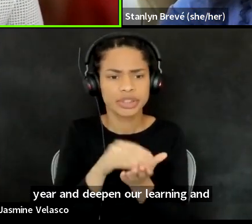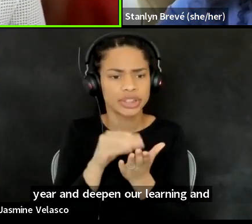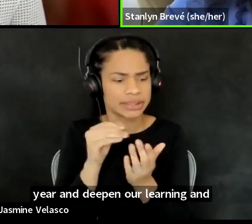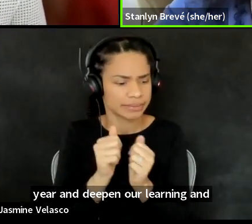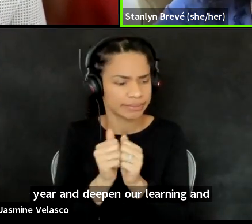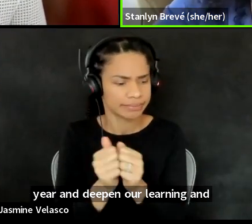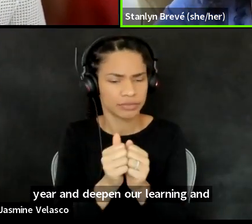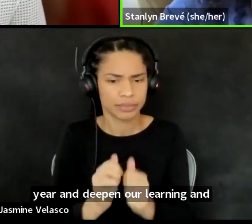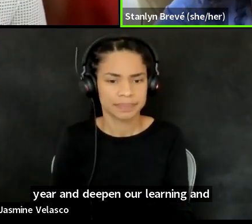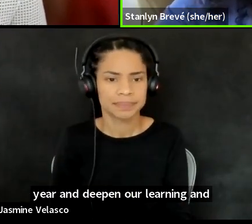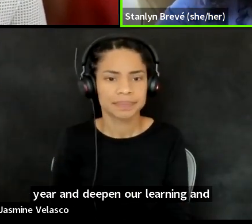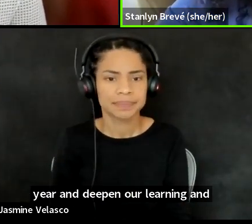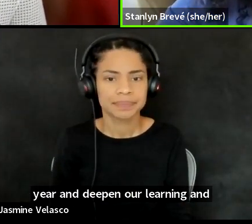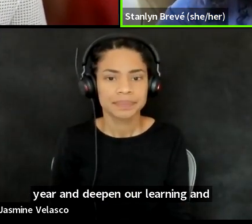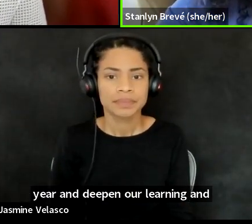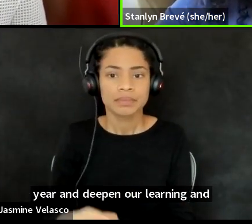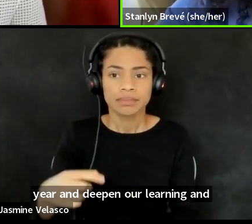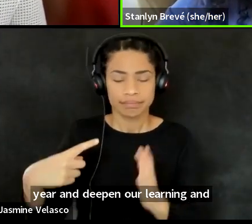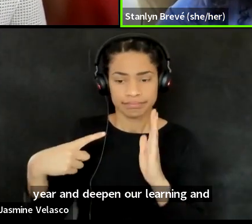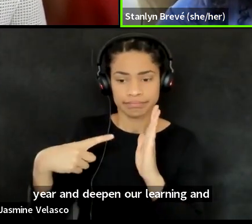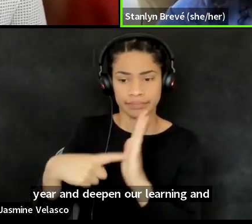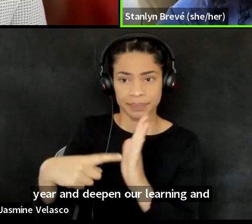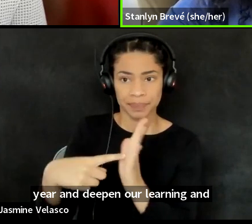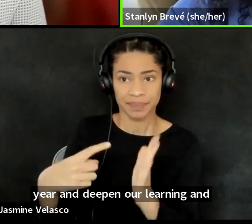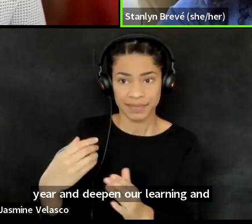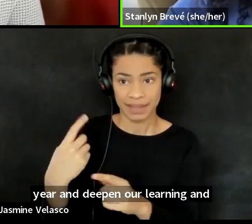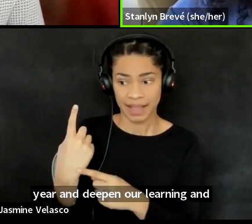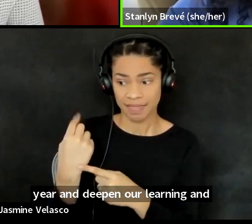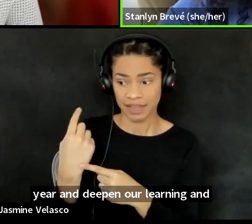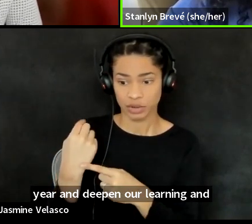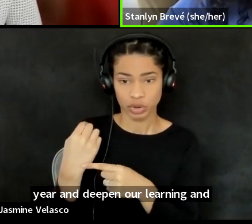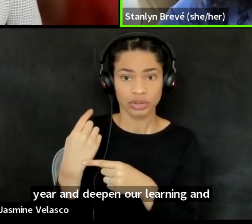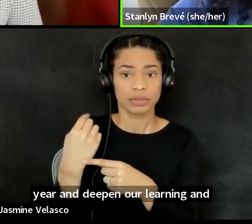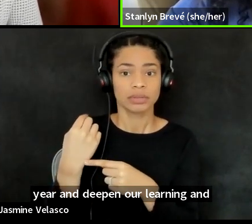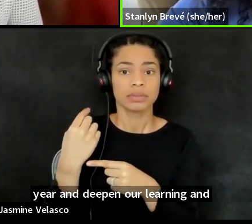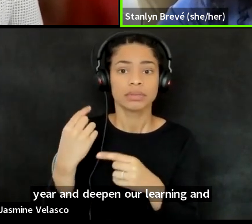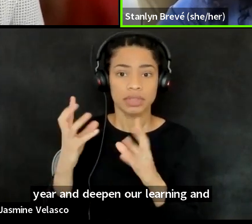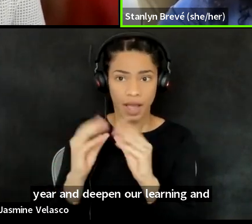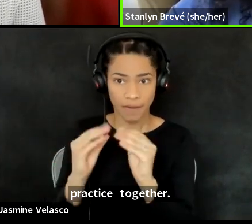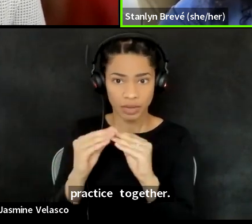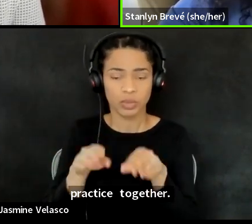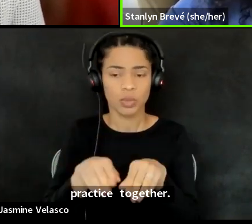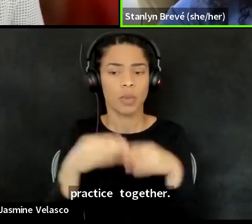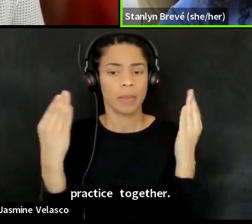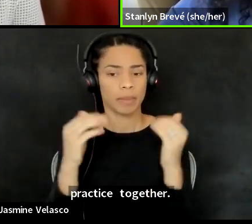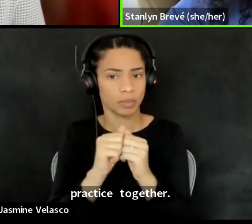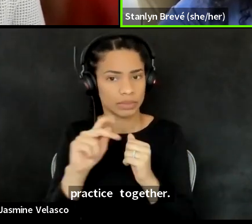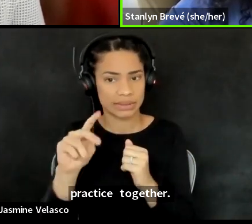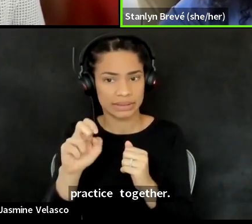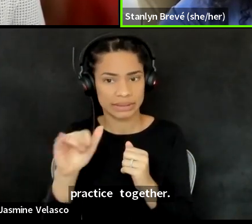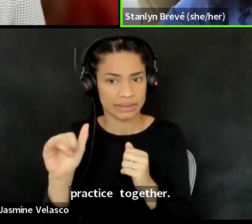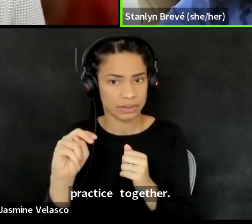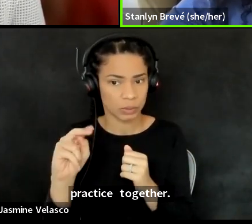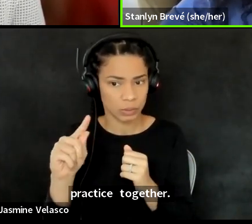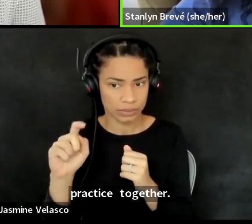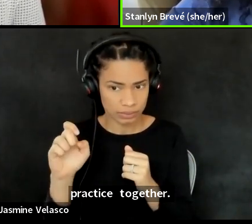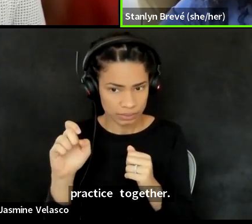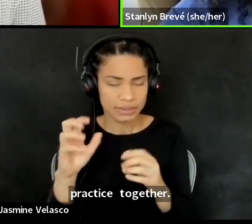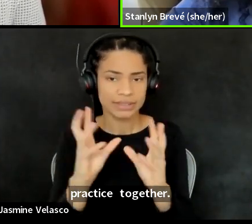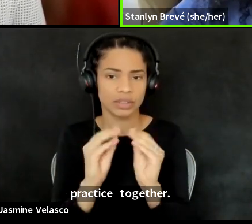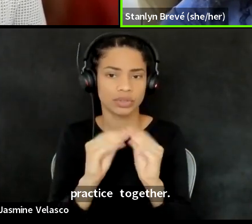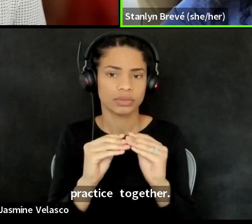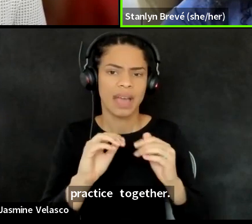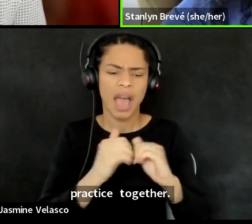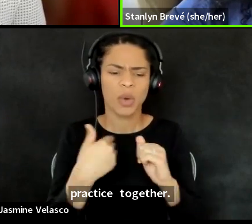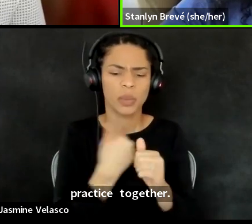For example, last year's virtual conference opened with a keynote session, How We Gather Indigenous Organizing